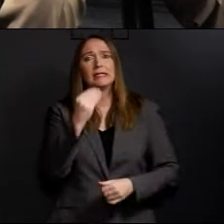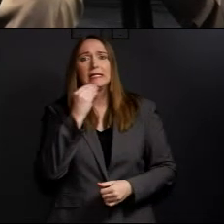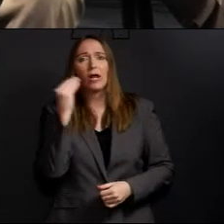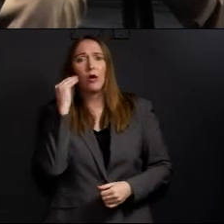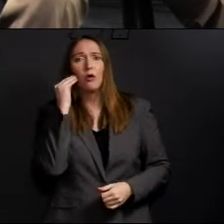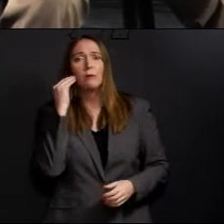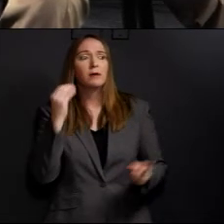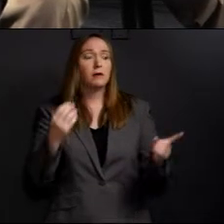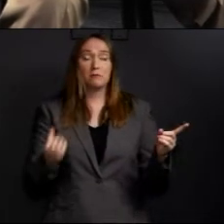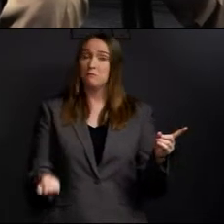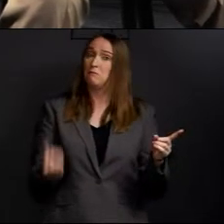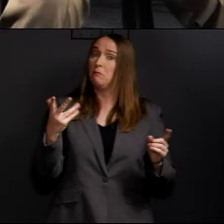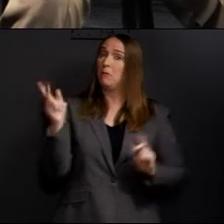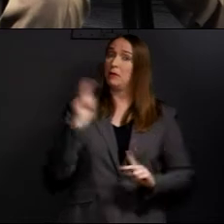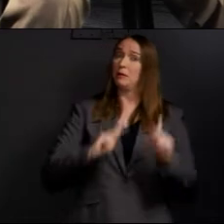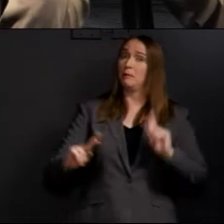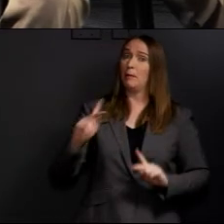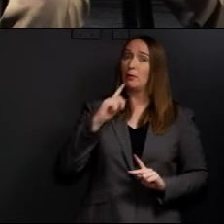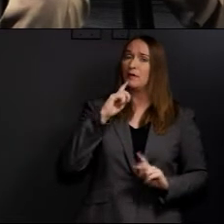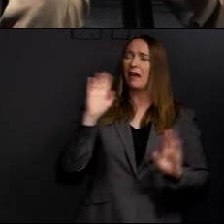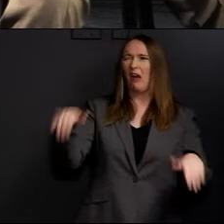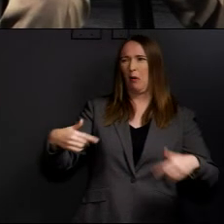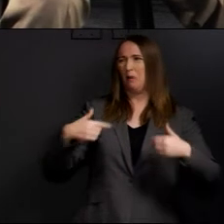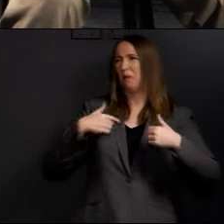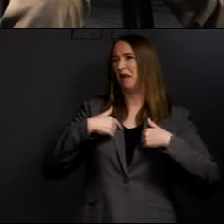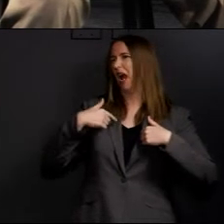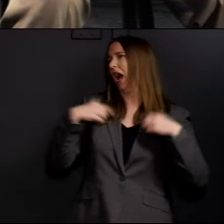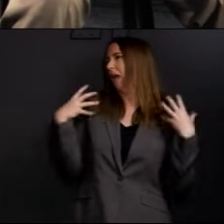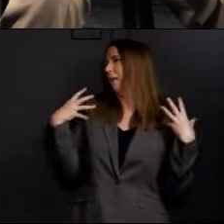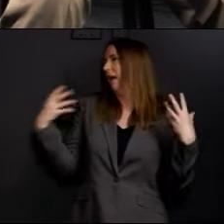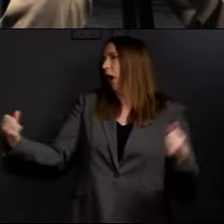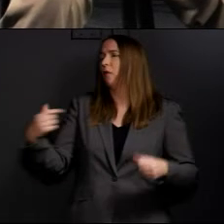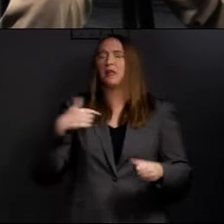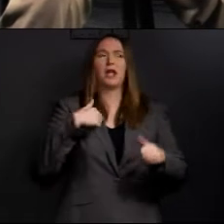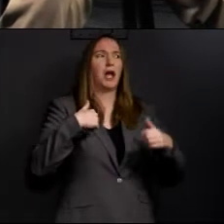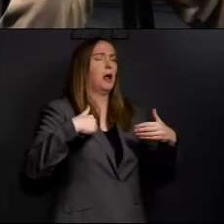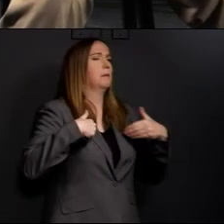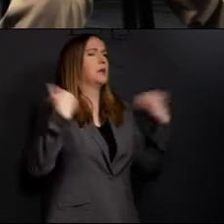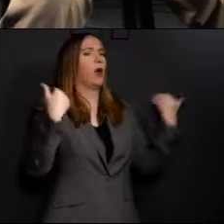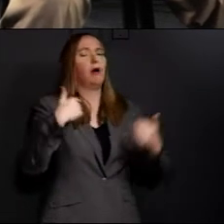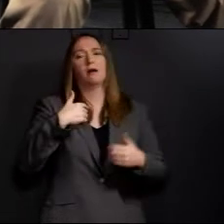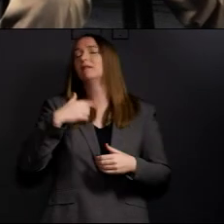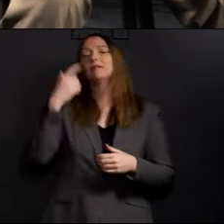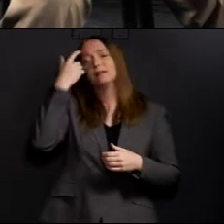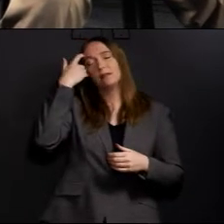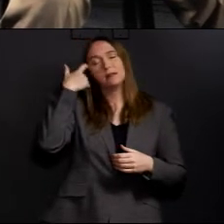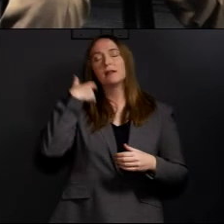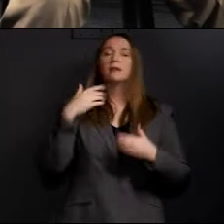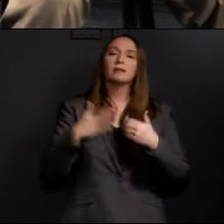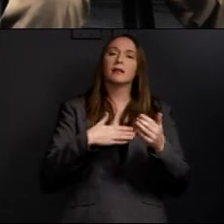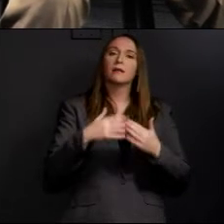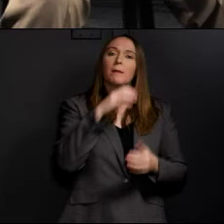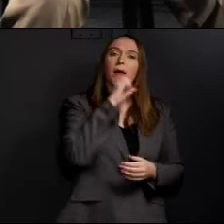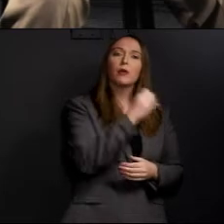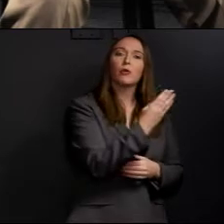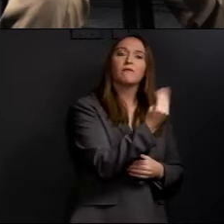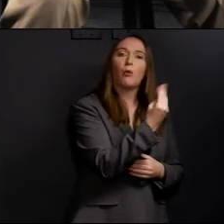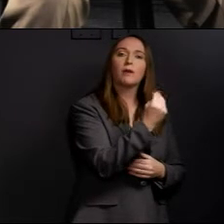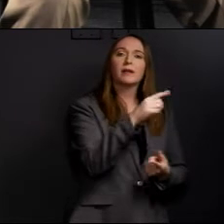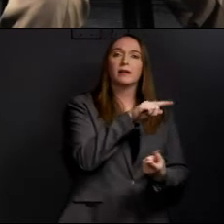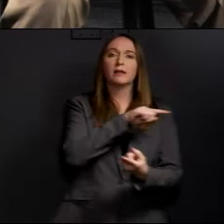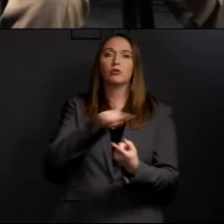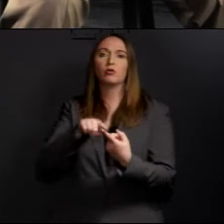I won't get it. But it can happen to anyone, no matter whether you're 14 or 94. It's a equal opportunity